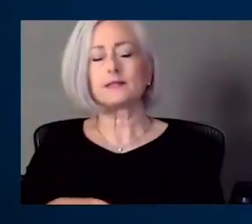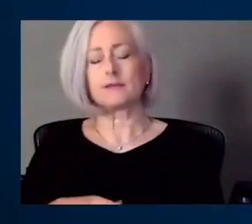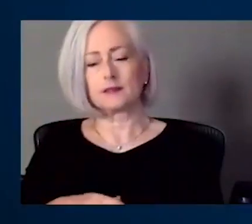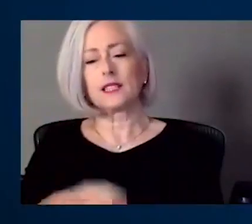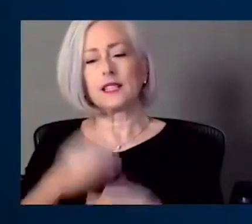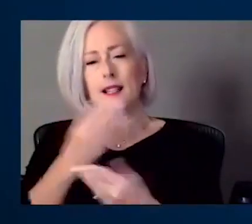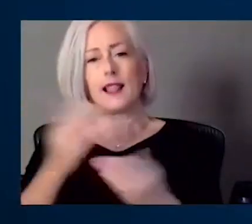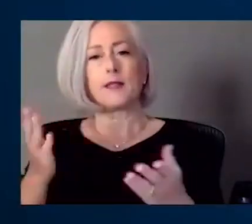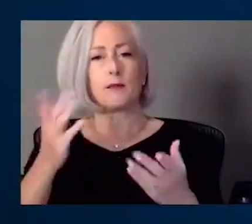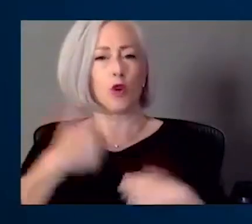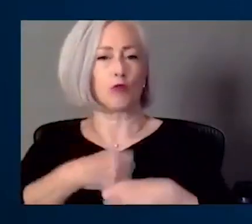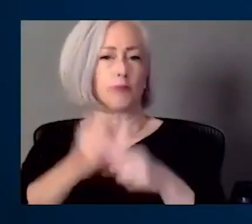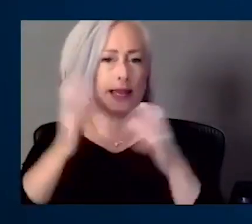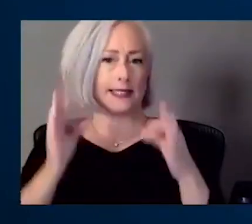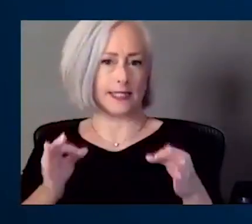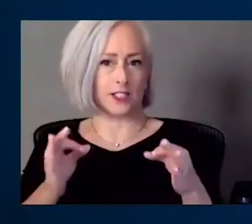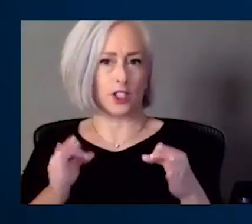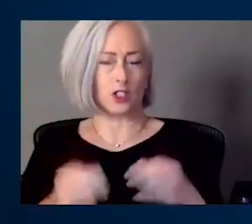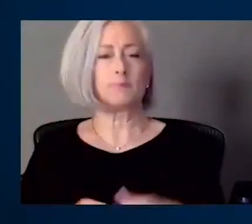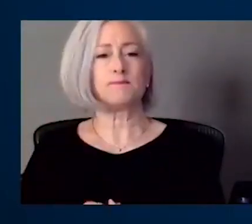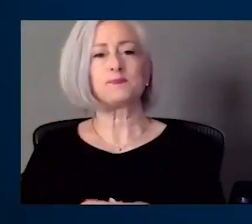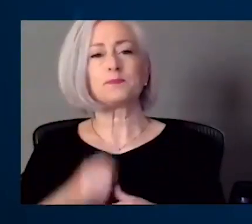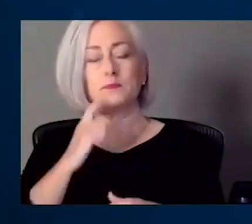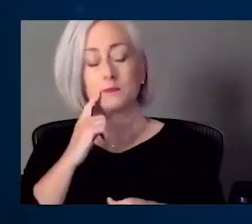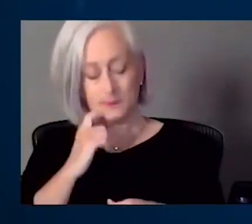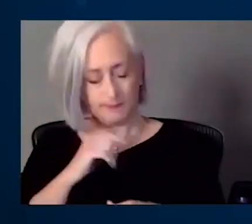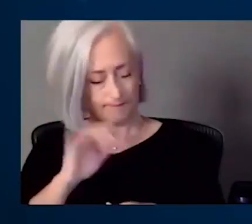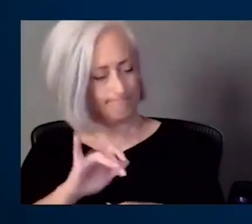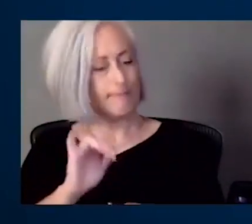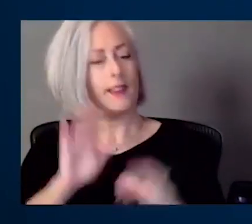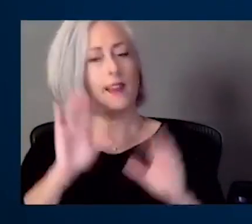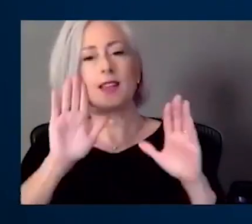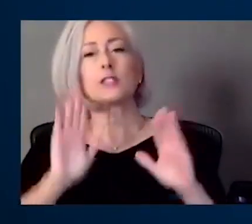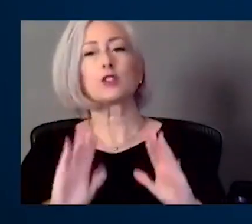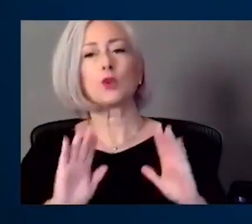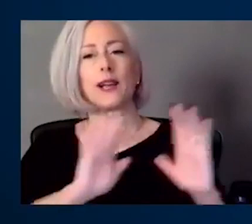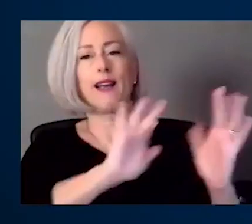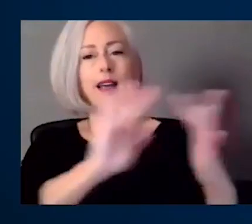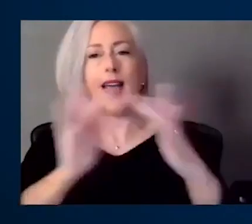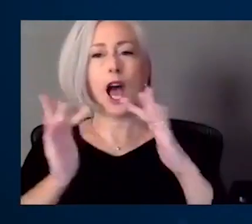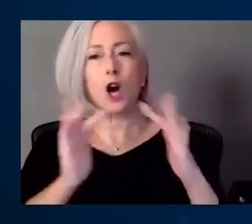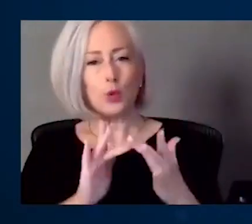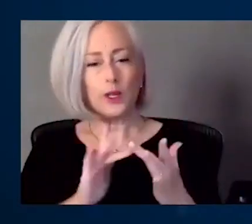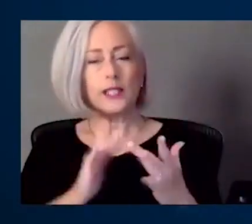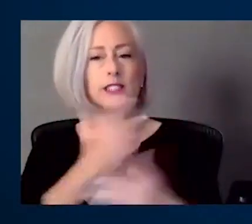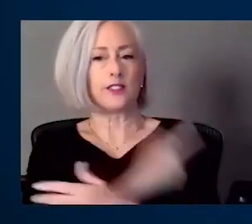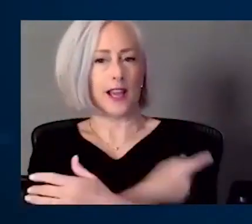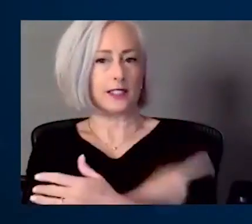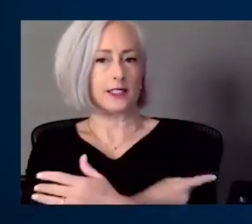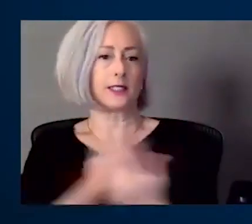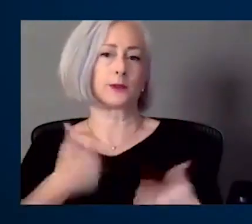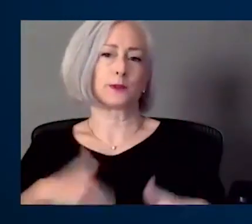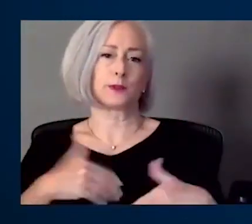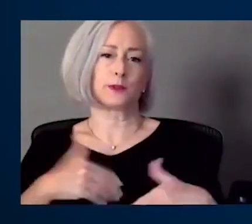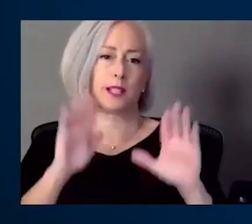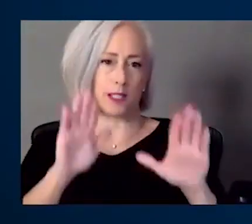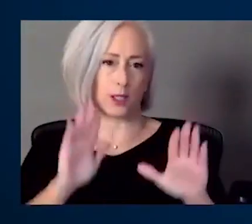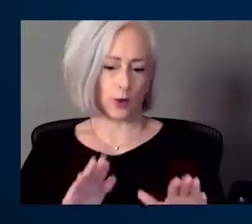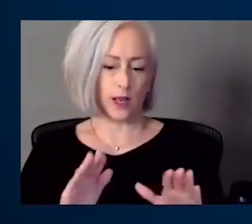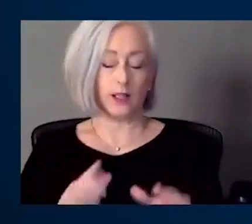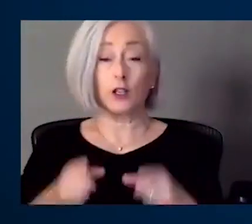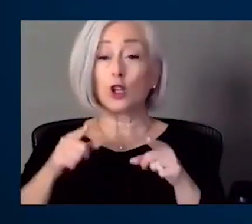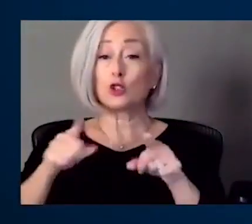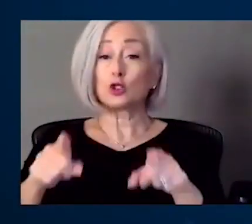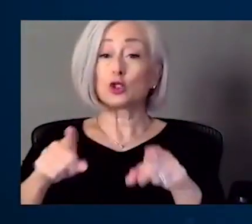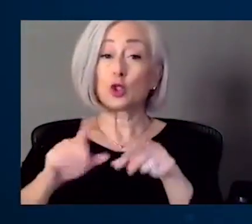great. The outreach and the vaccinations. And we know that during the pandemic, um, there was just so many people and so many appointments that,